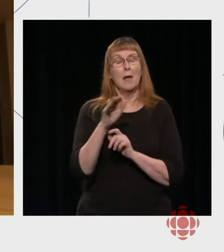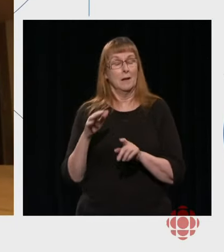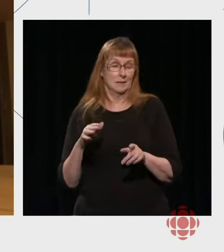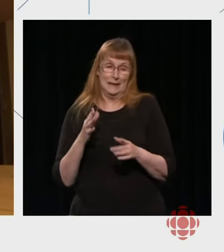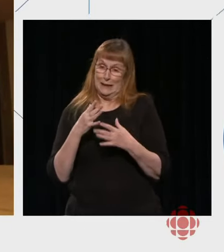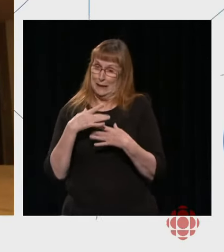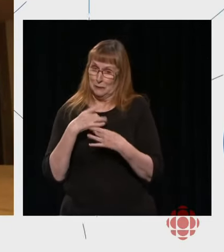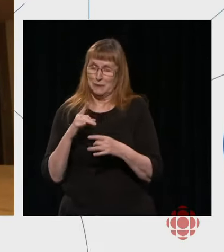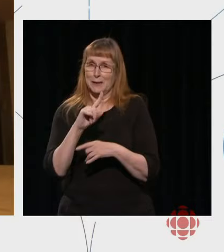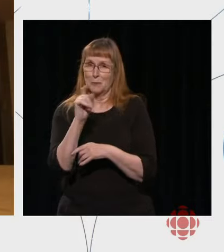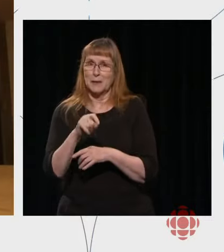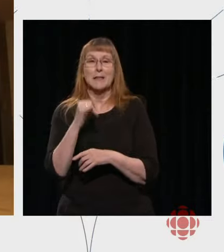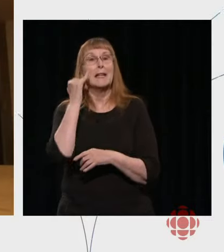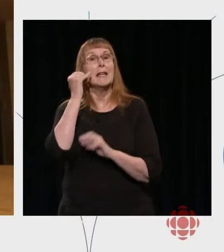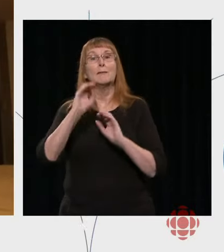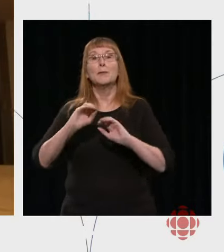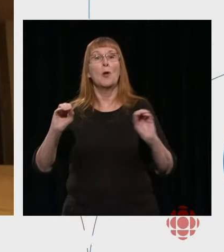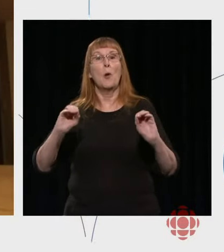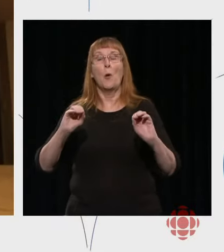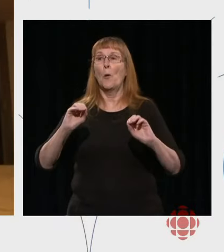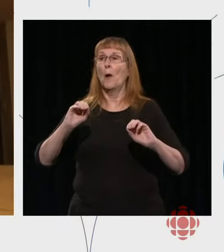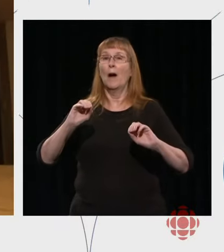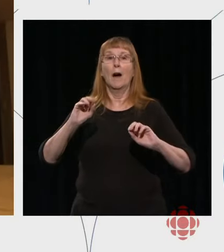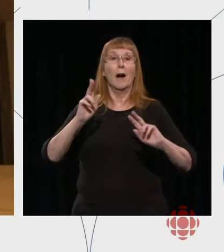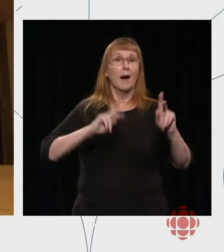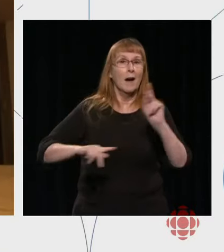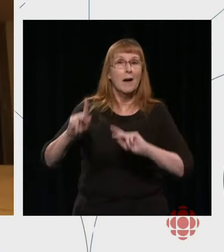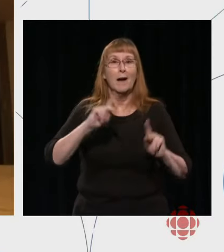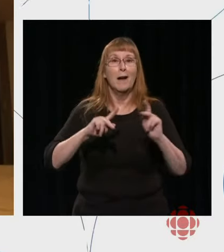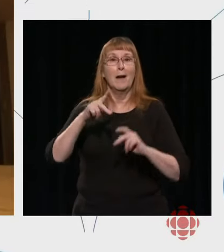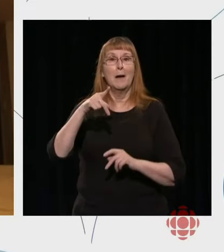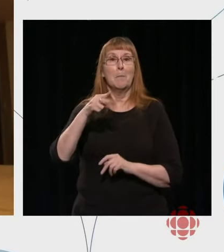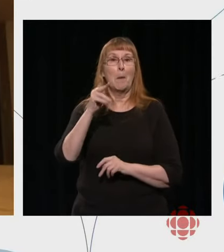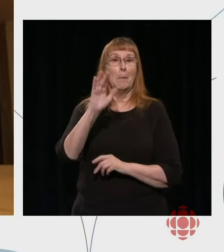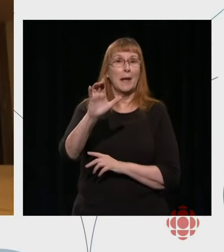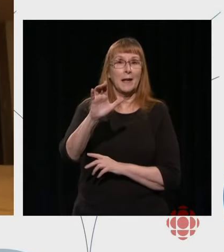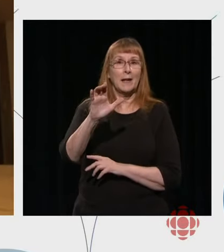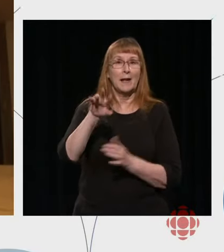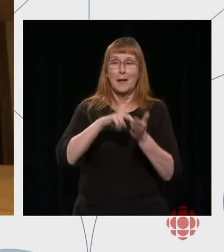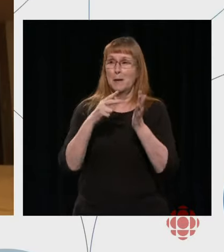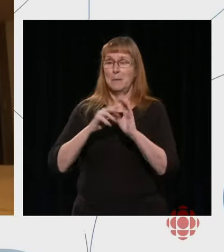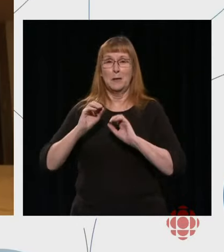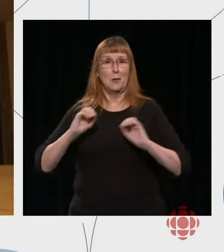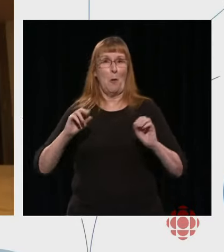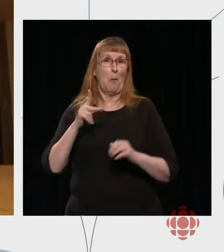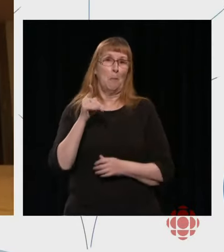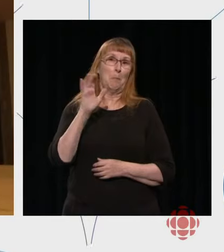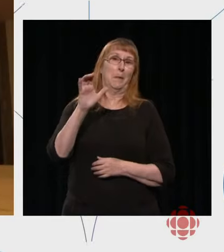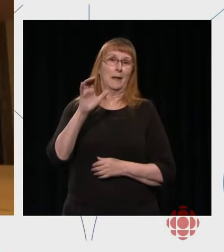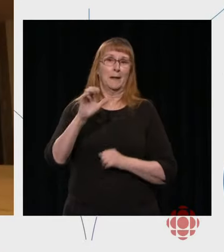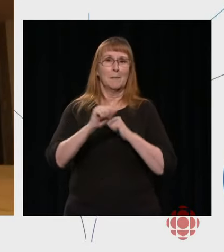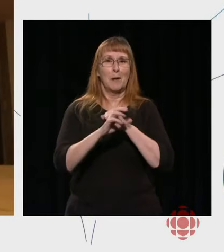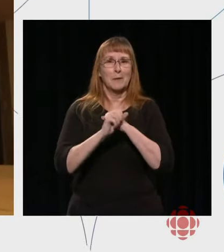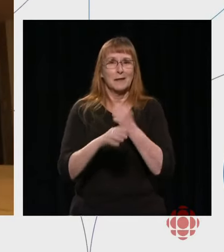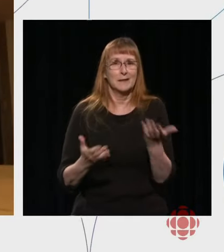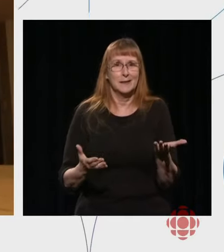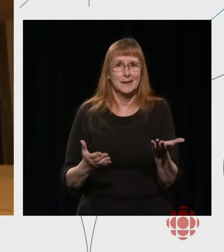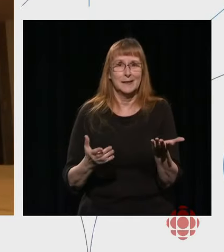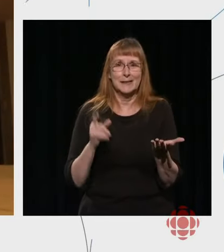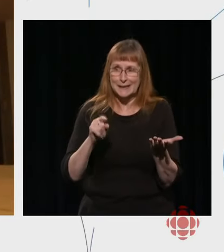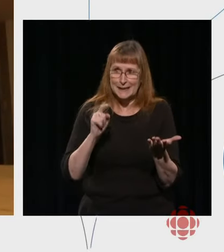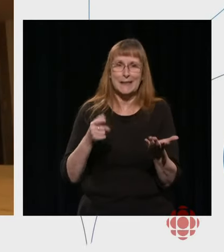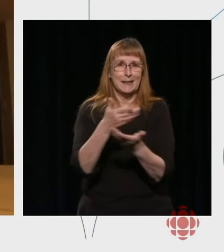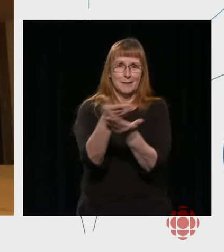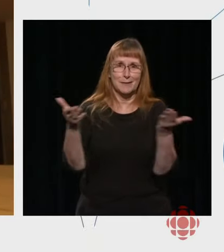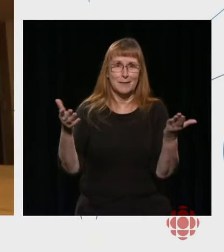no public broadcaster. So we want people to have us as a sounding board. We want them to know that